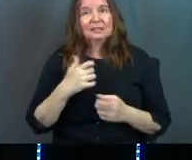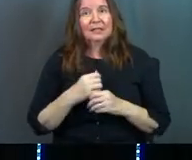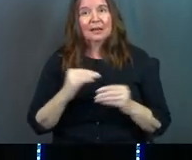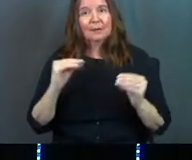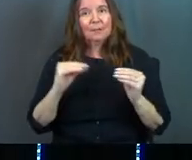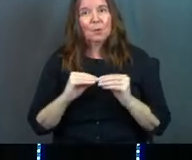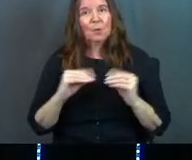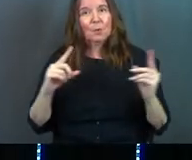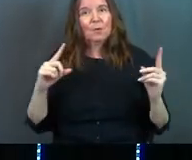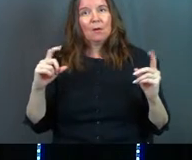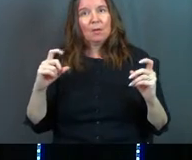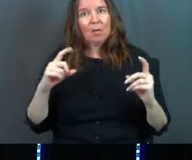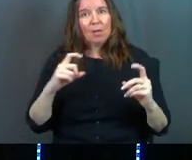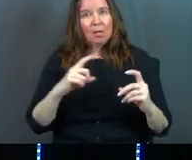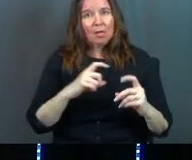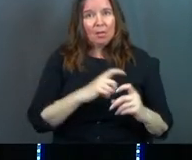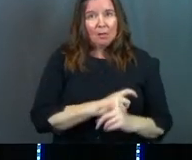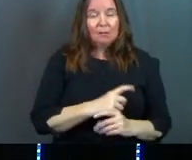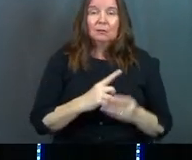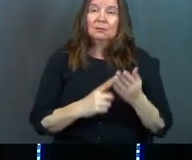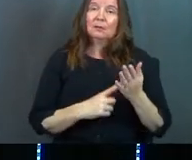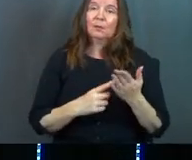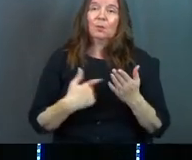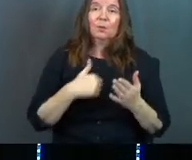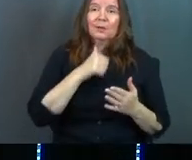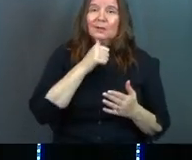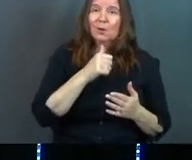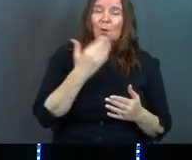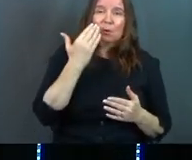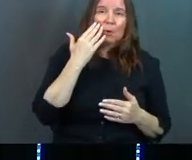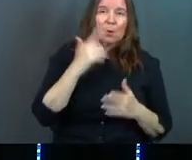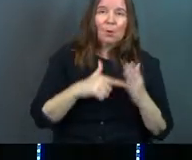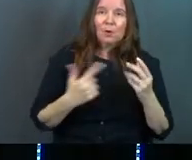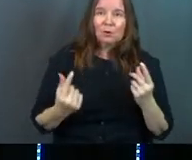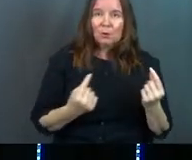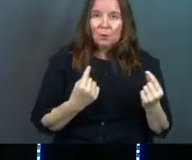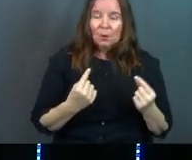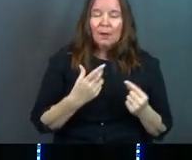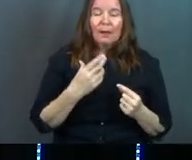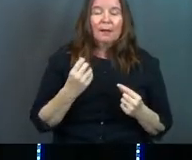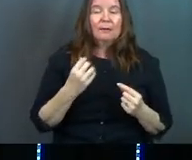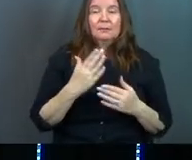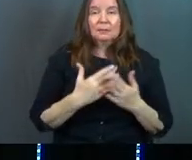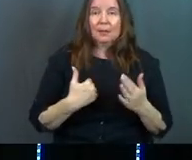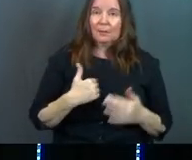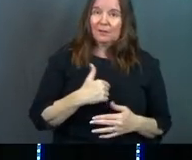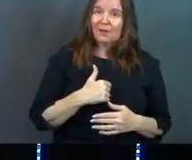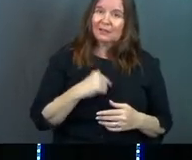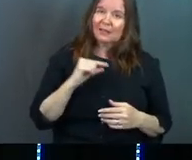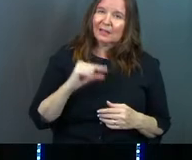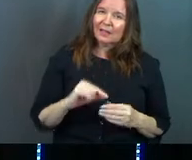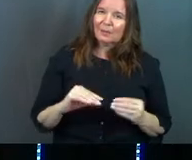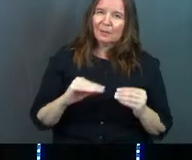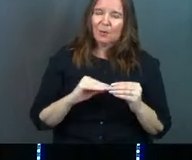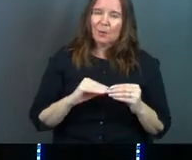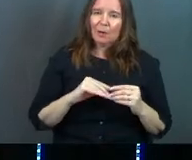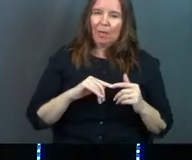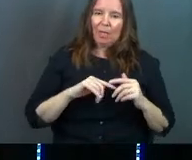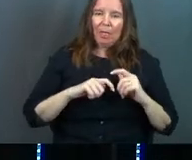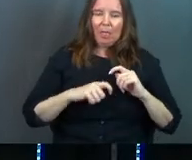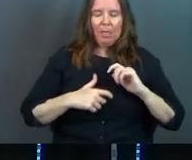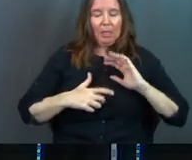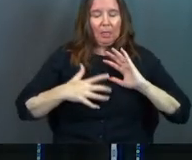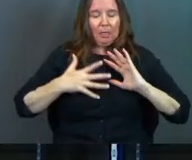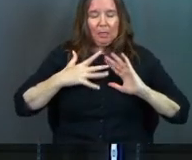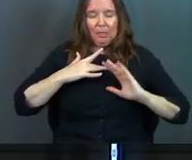a little bit complicated. And sometimes we don't quite know what to do. And, and, and some of us get a little bit tied up